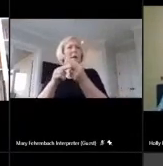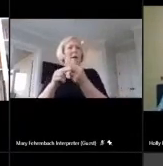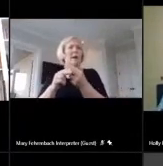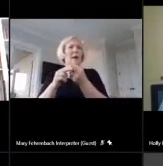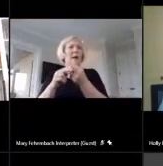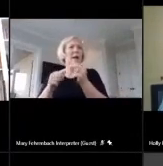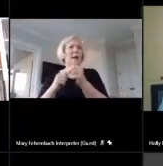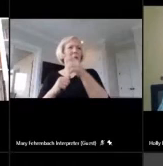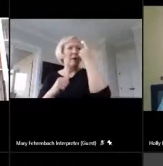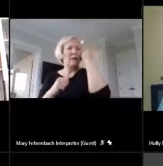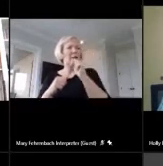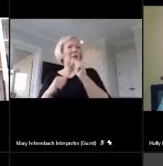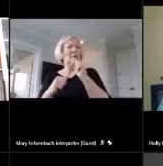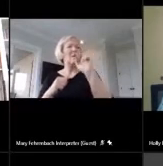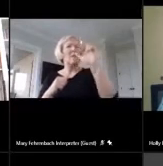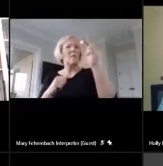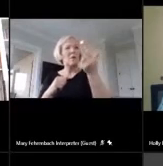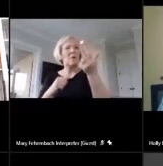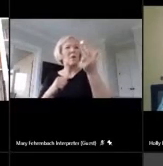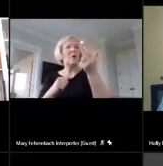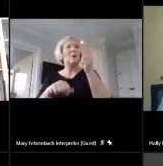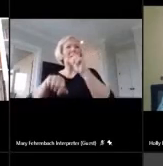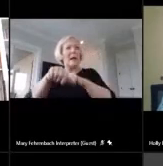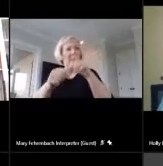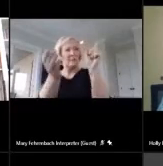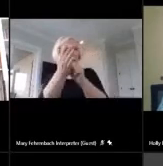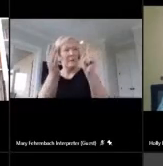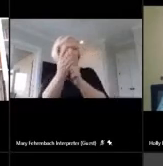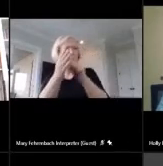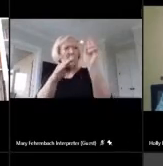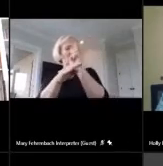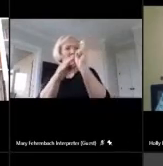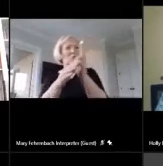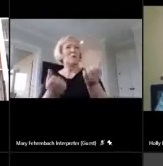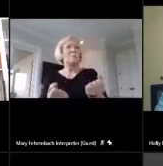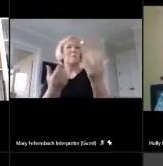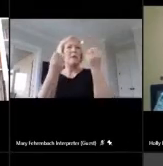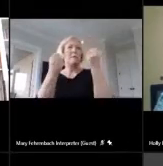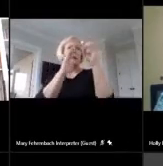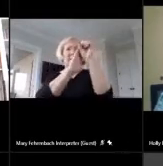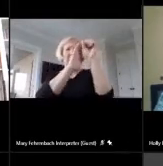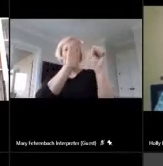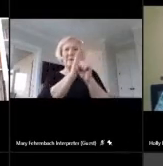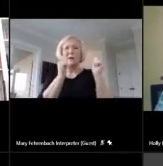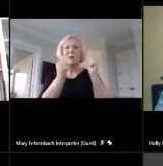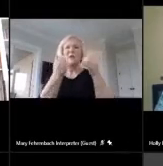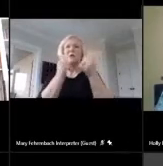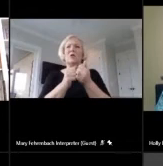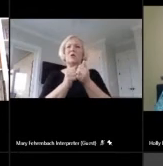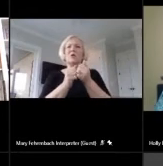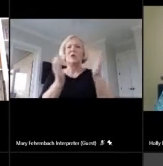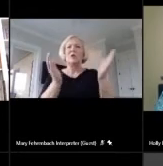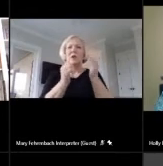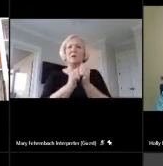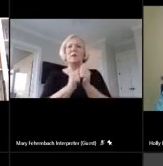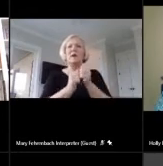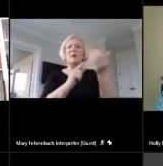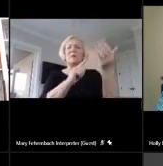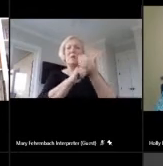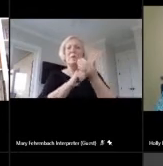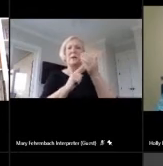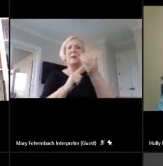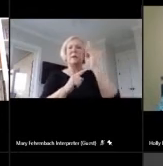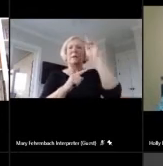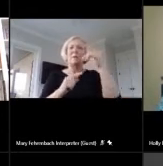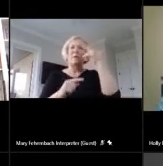edition and has been used in many states. Currently, Dr. Hines chairs the candidate support and recruitment committee for the Kentucky